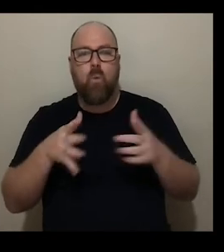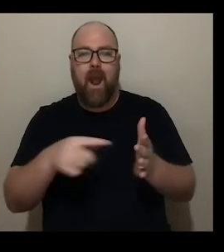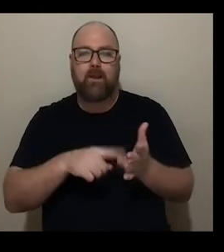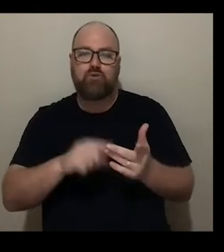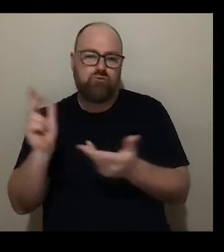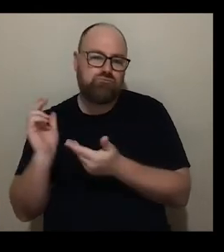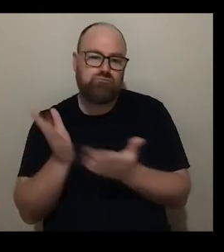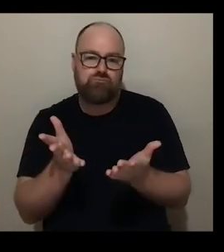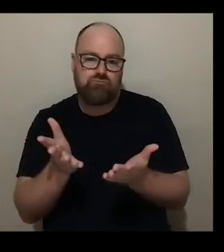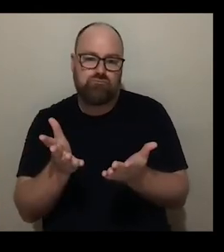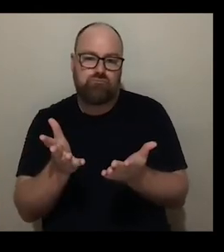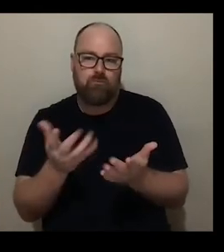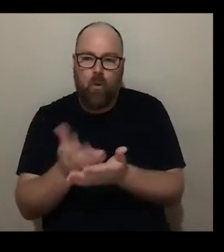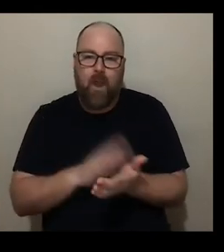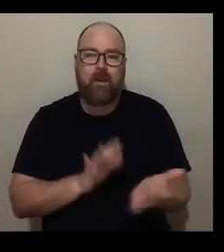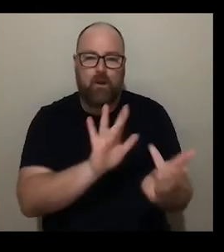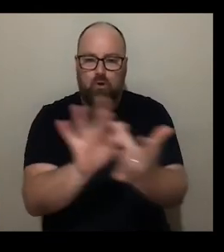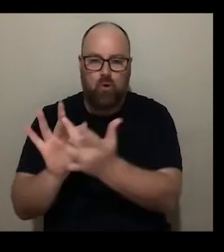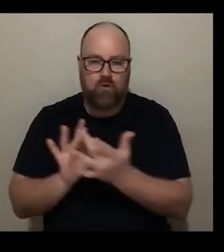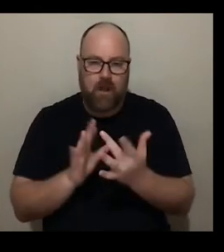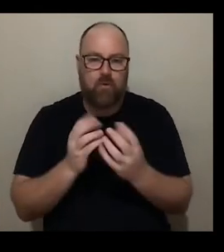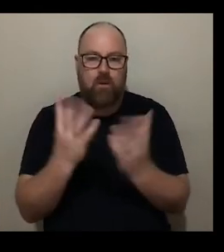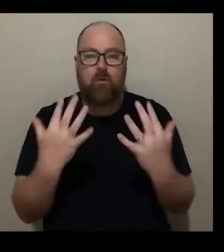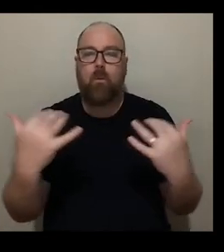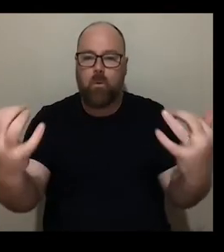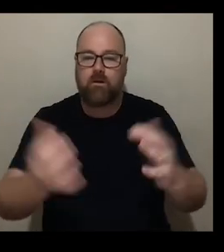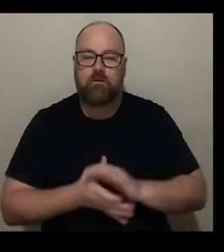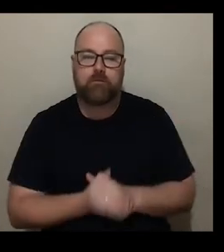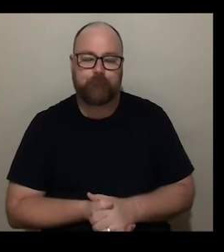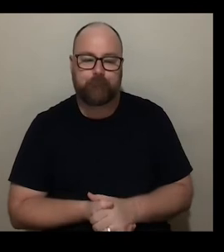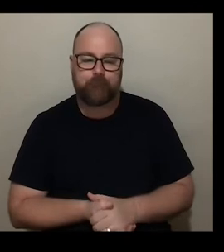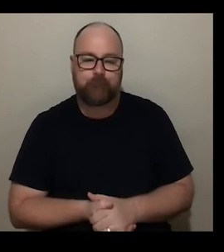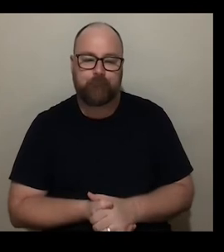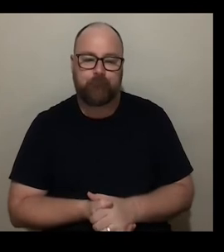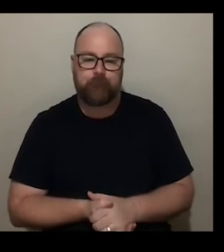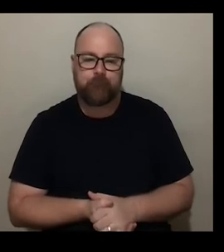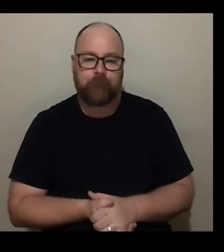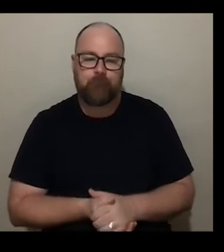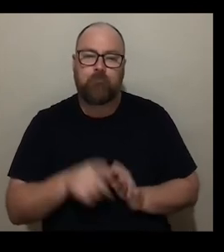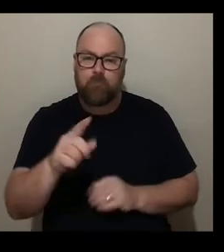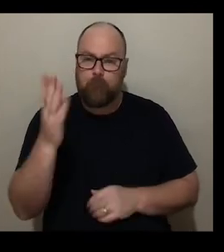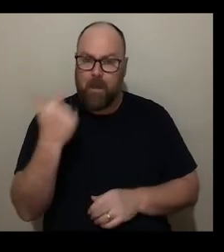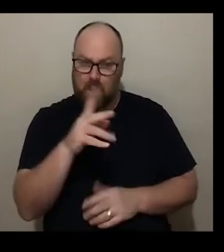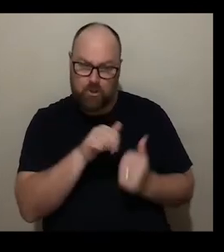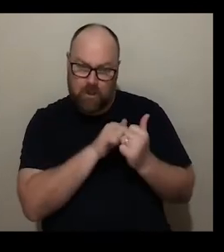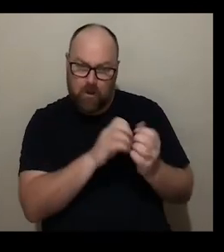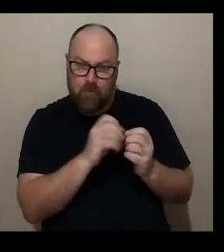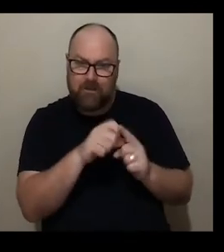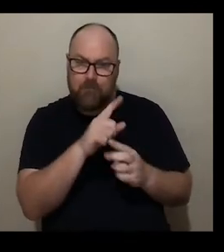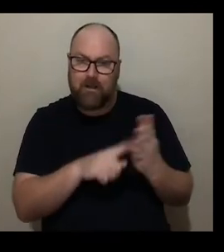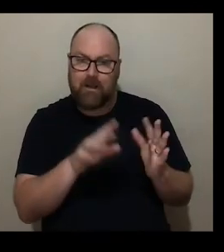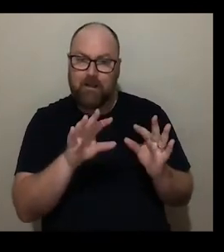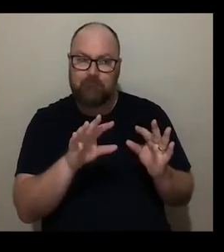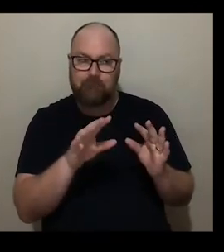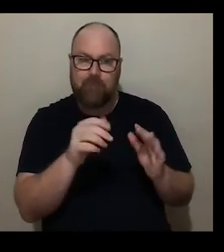in which we could be contacting and working with audiences in the past you have collaborated with disability arts organization